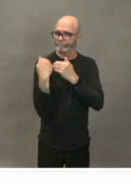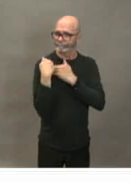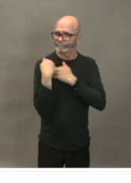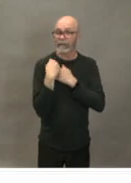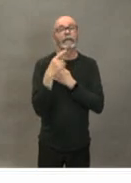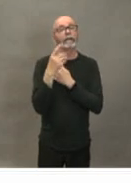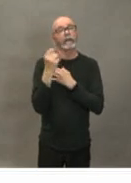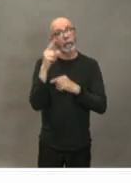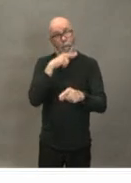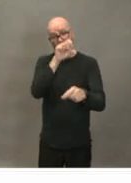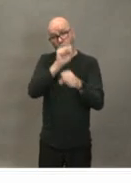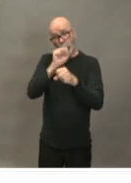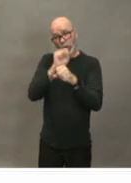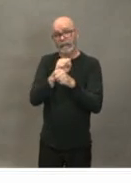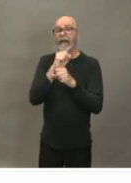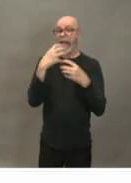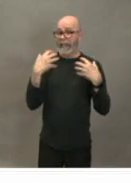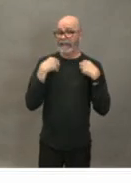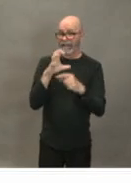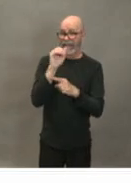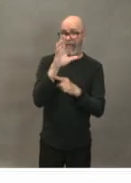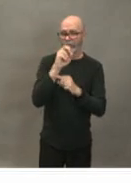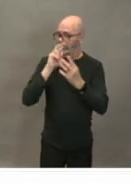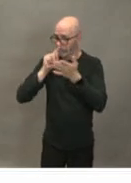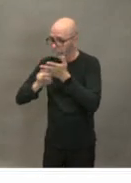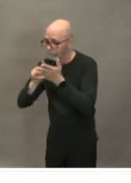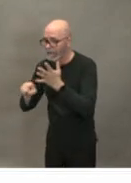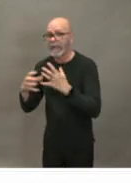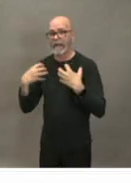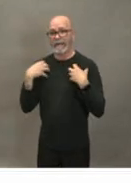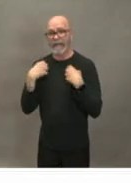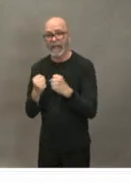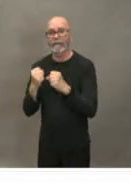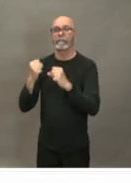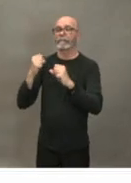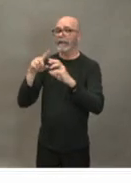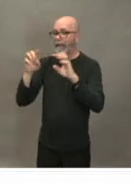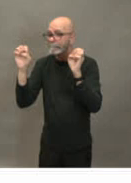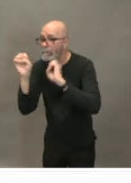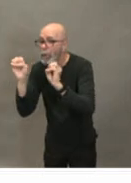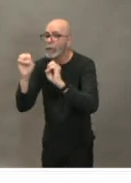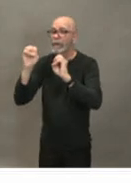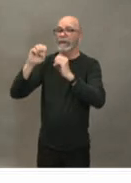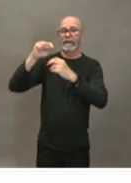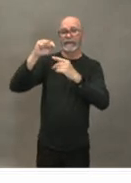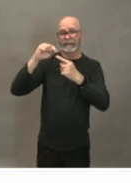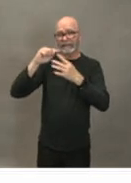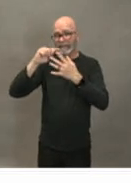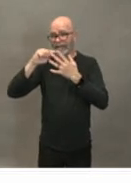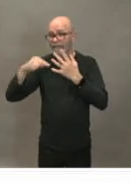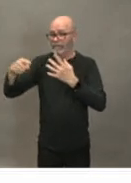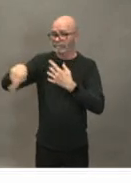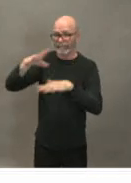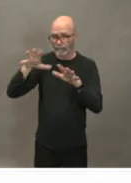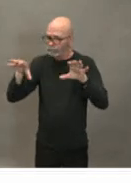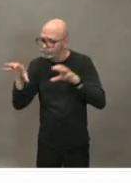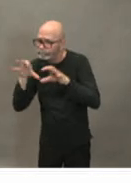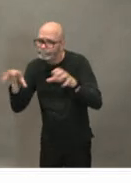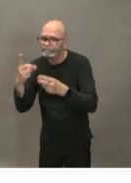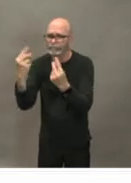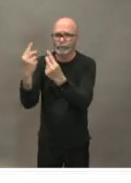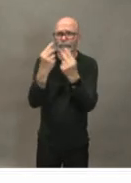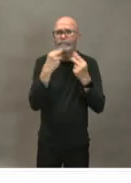departments and at the same time our healthcare system is doing the work based on what we developed for